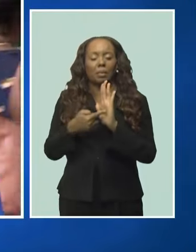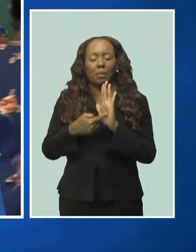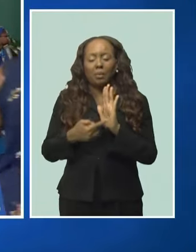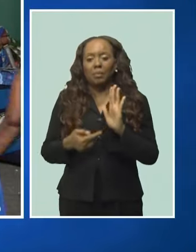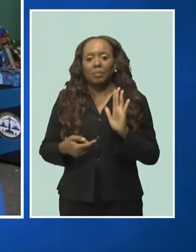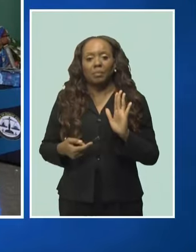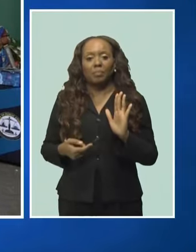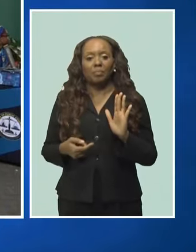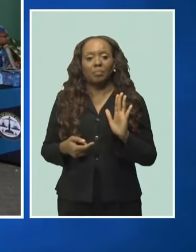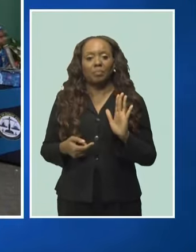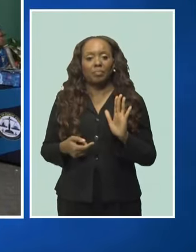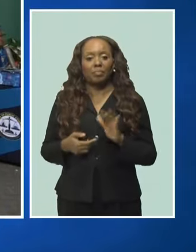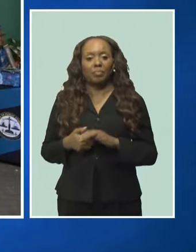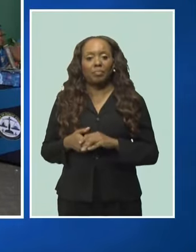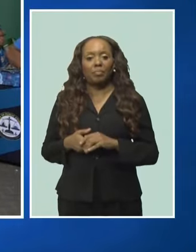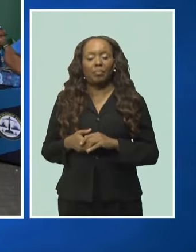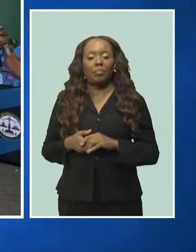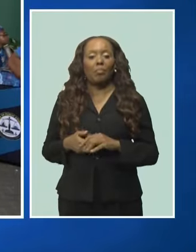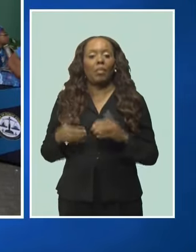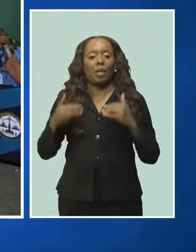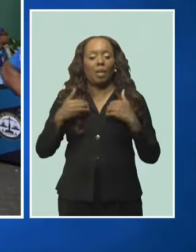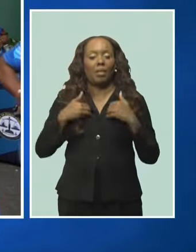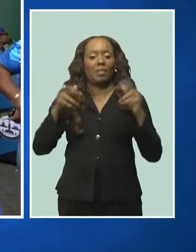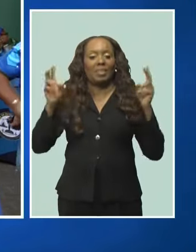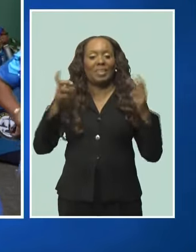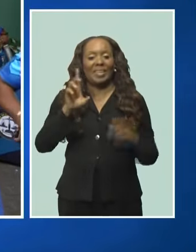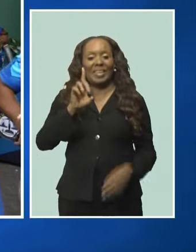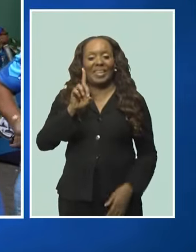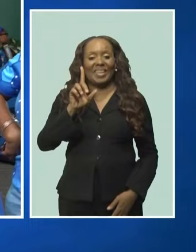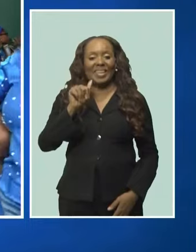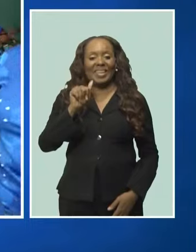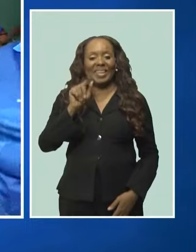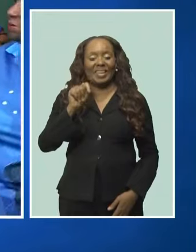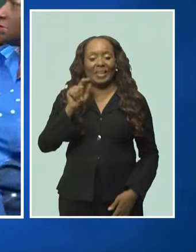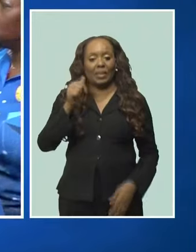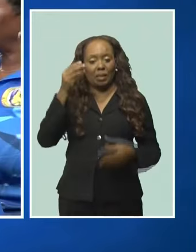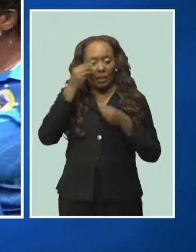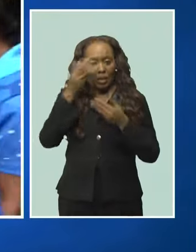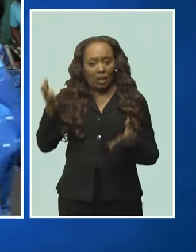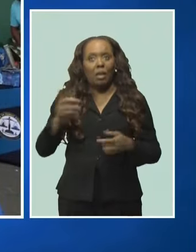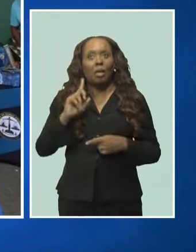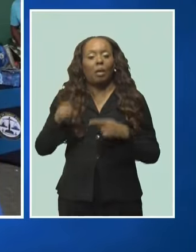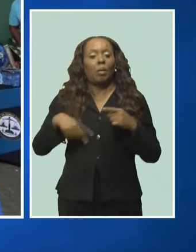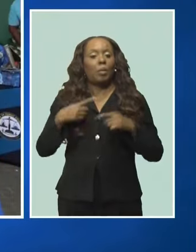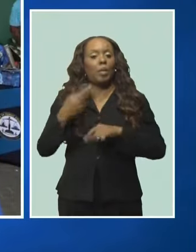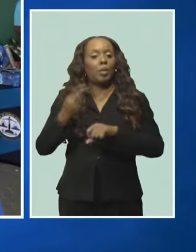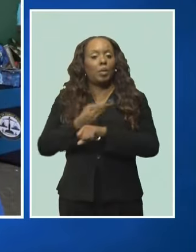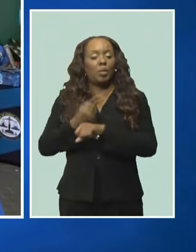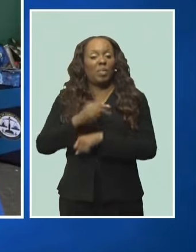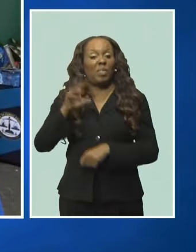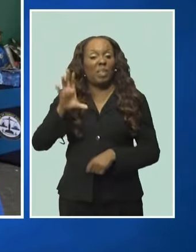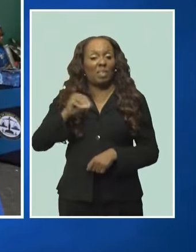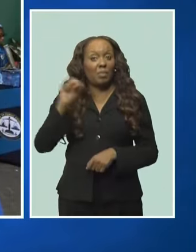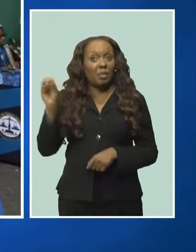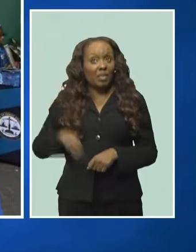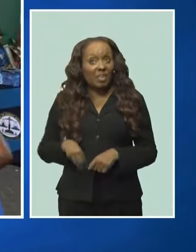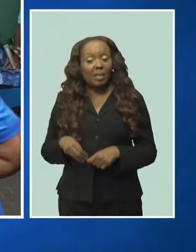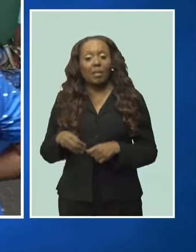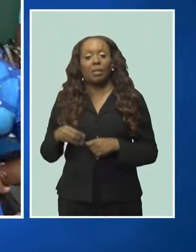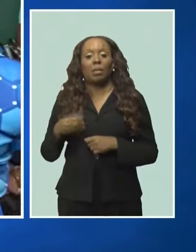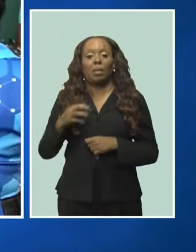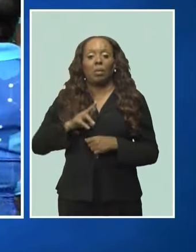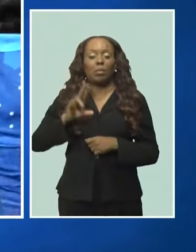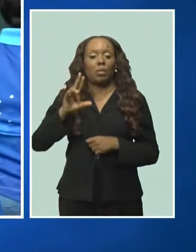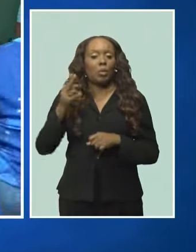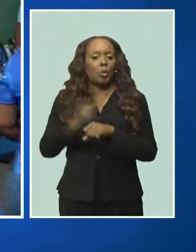are no required data notifications. So once you reach 50% of your usage, 75% and 100%,